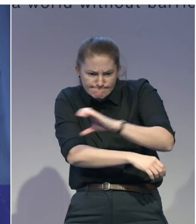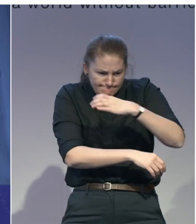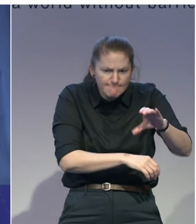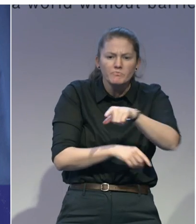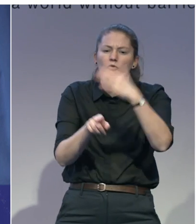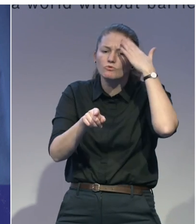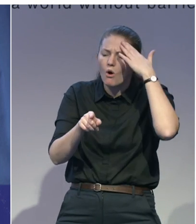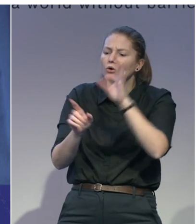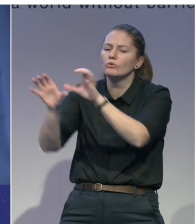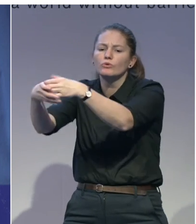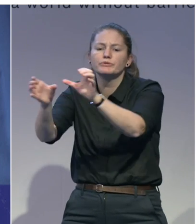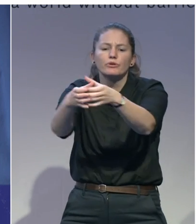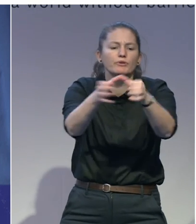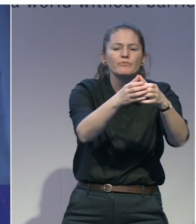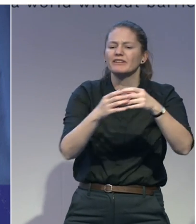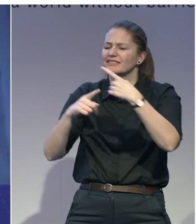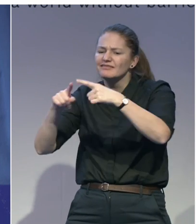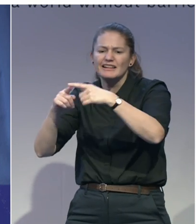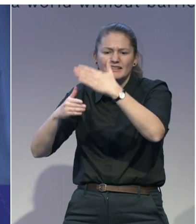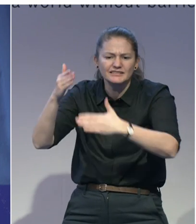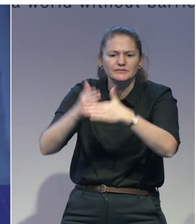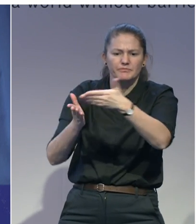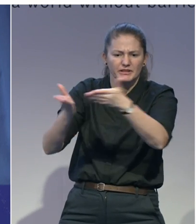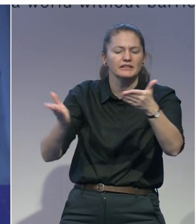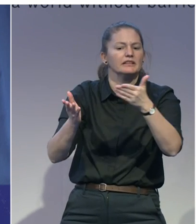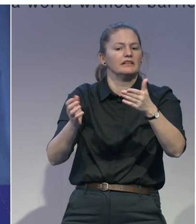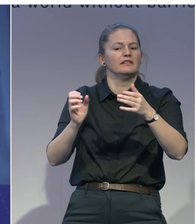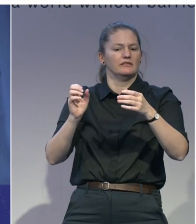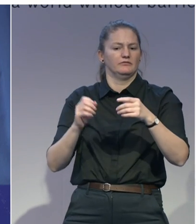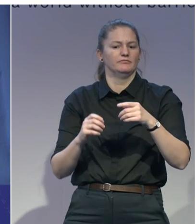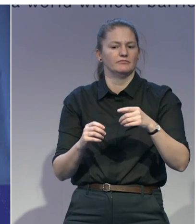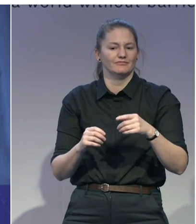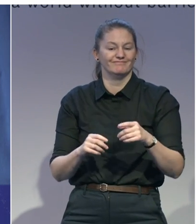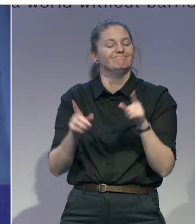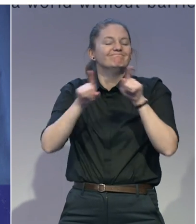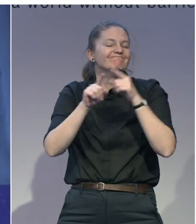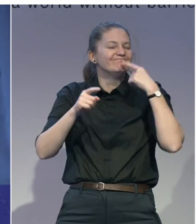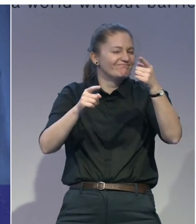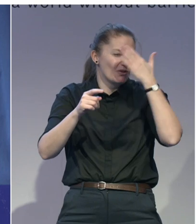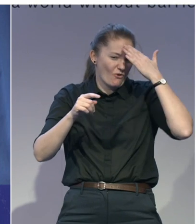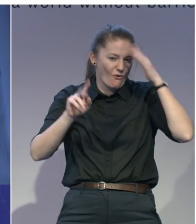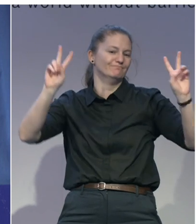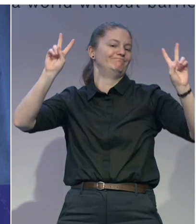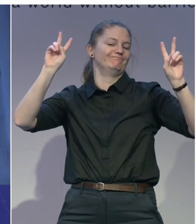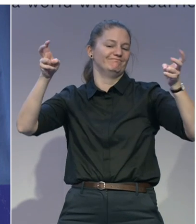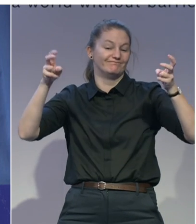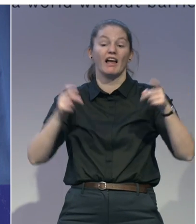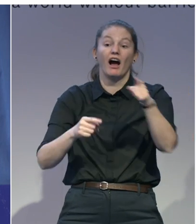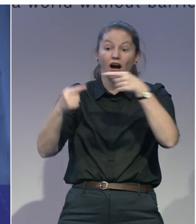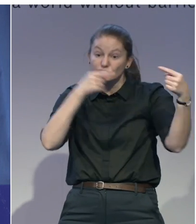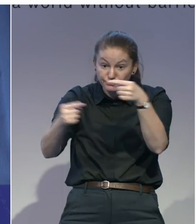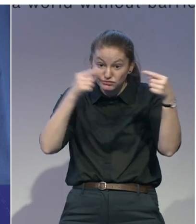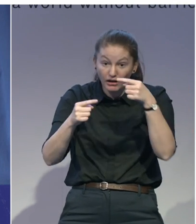us. And we cannot go against that. We need to join hands and do it together because, indeed, nothing for us without